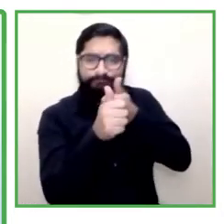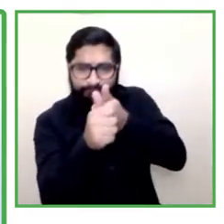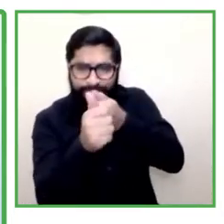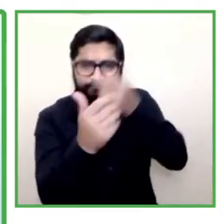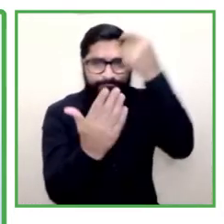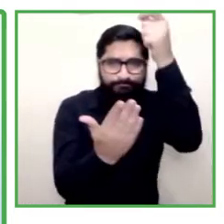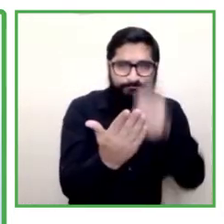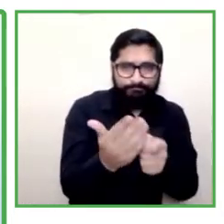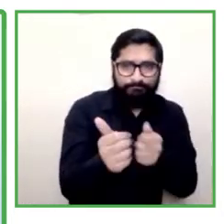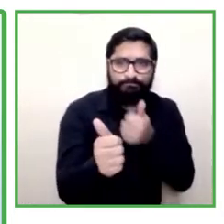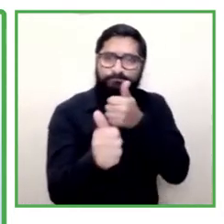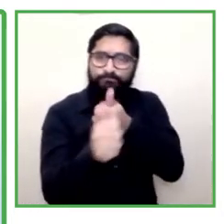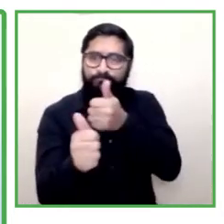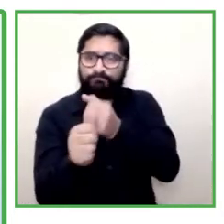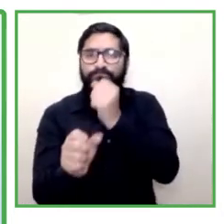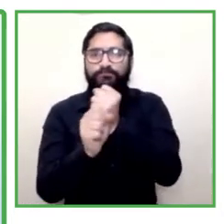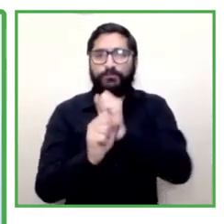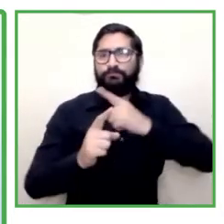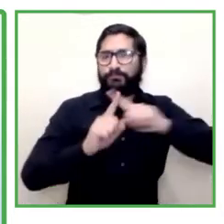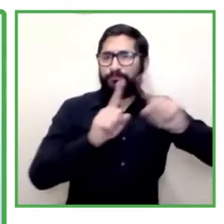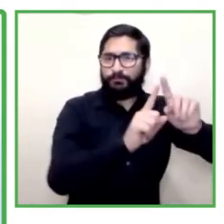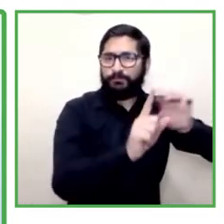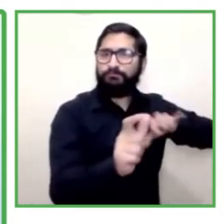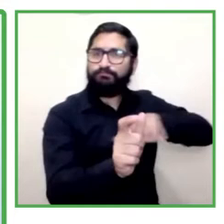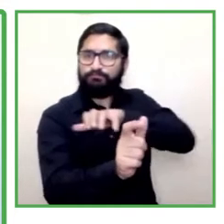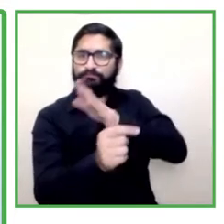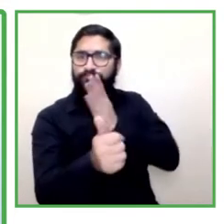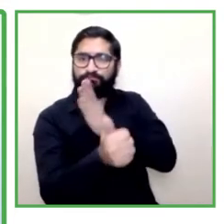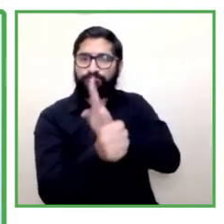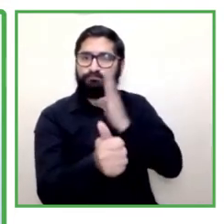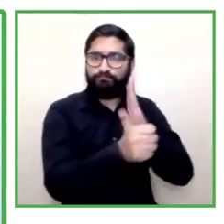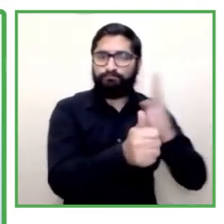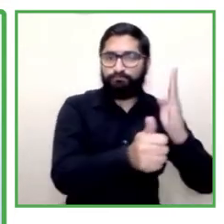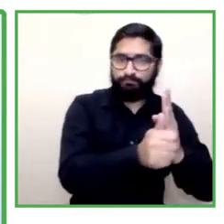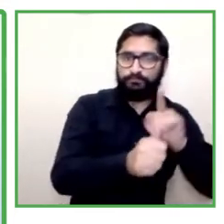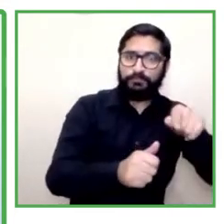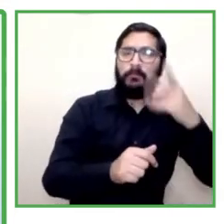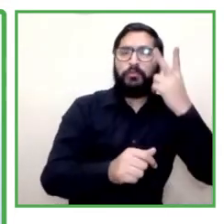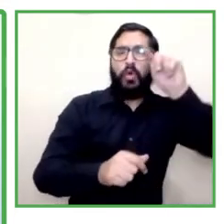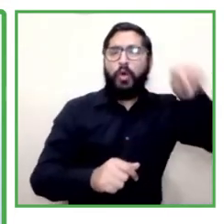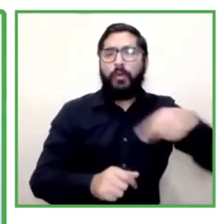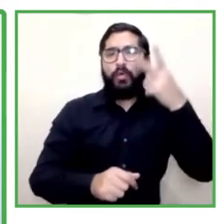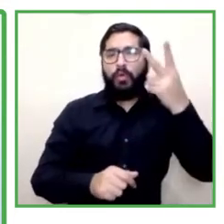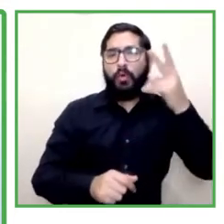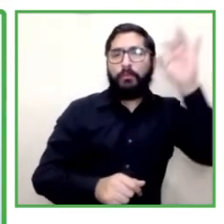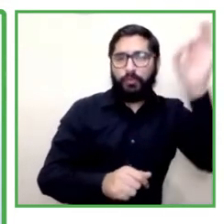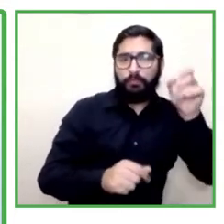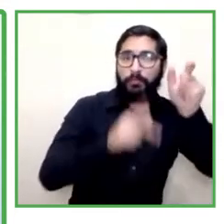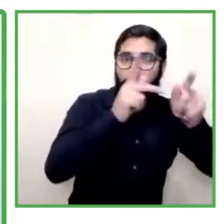prior entering the program only 9.2 percent of our participants presented at least one